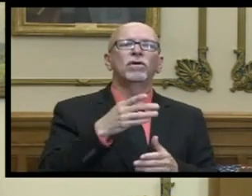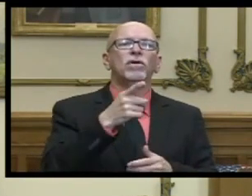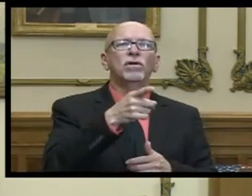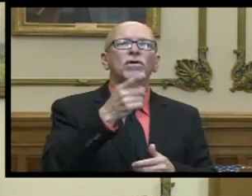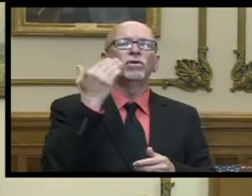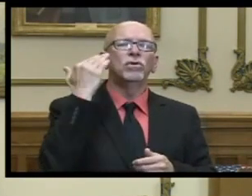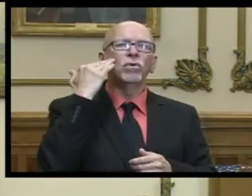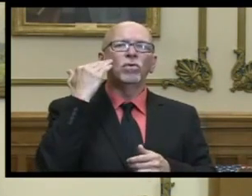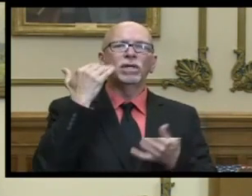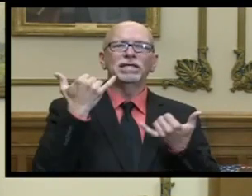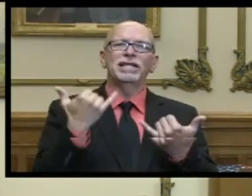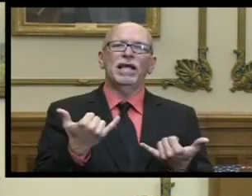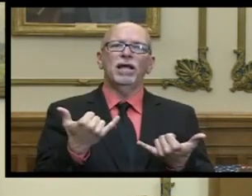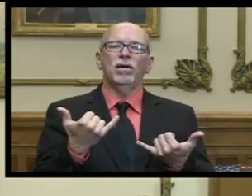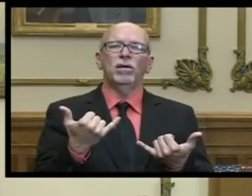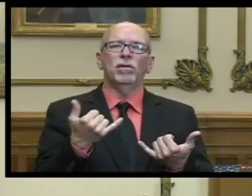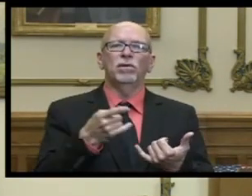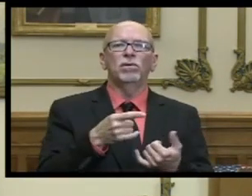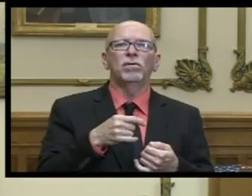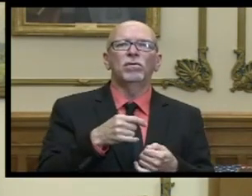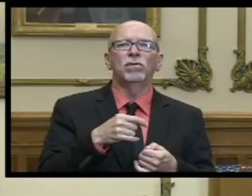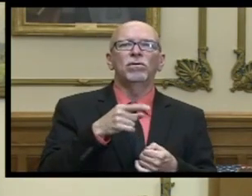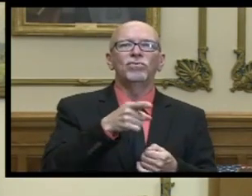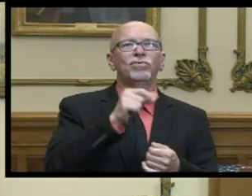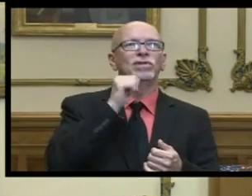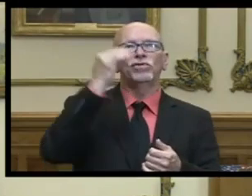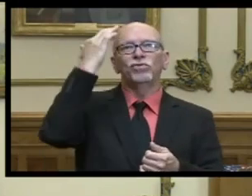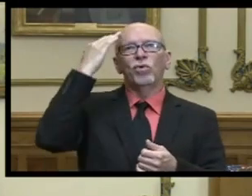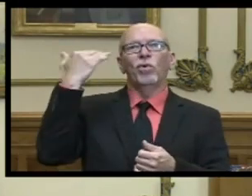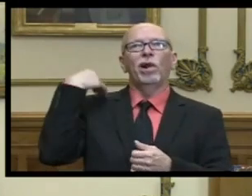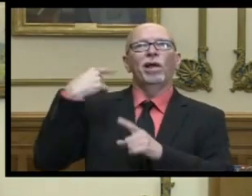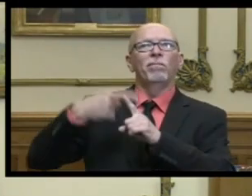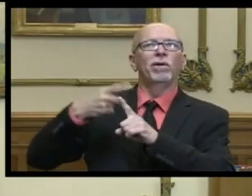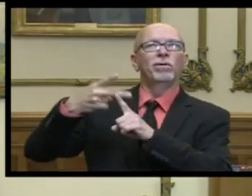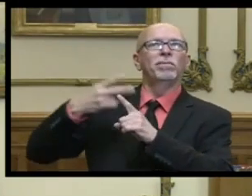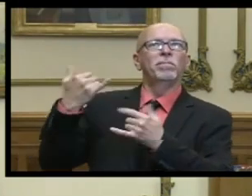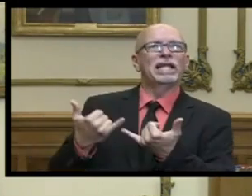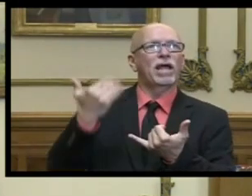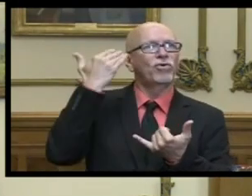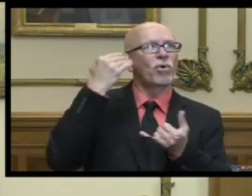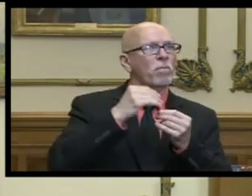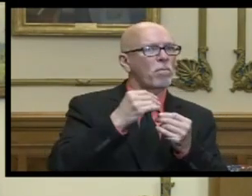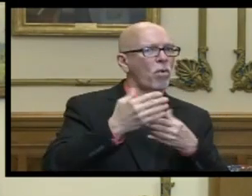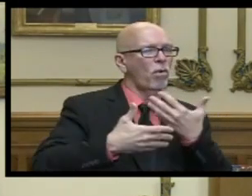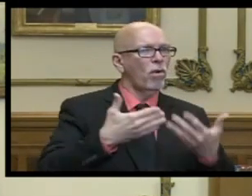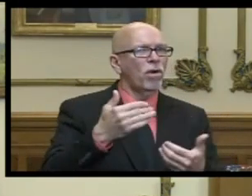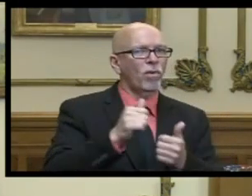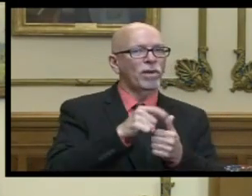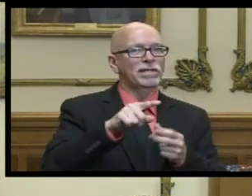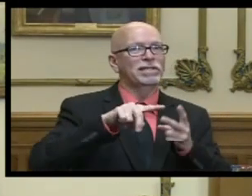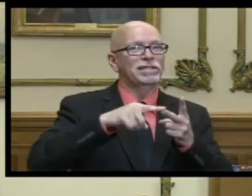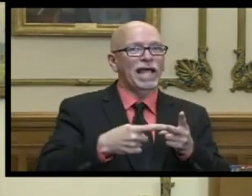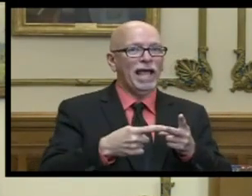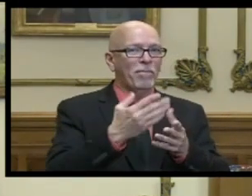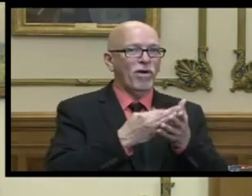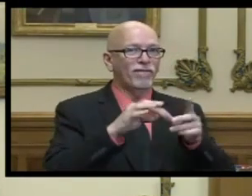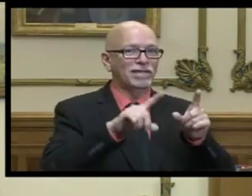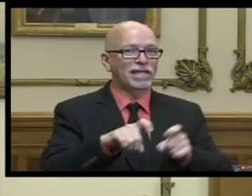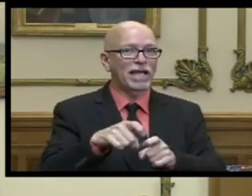knowing now you know what you didn't know the last few months and even with this wave two of testing